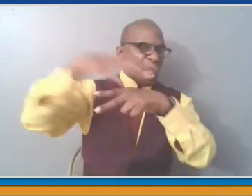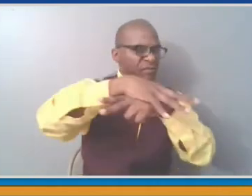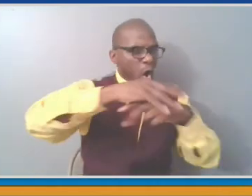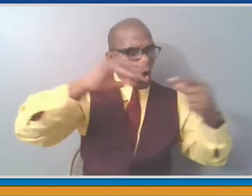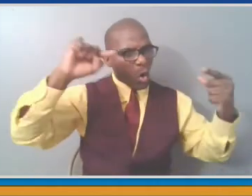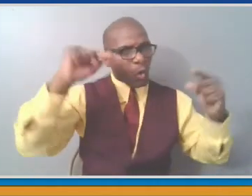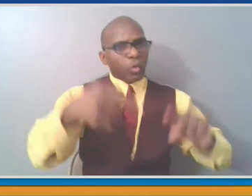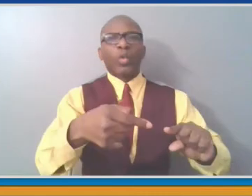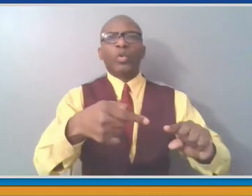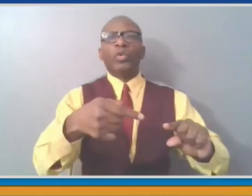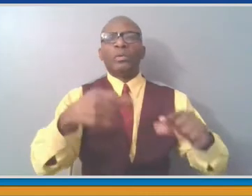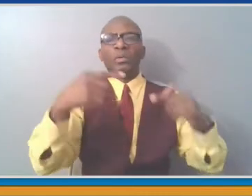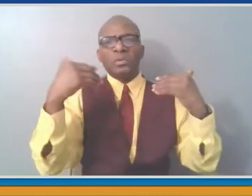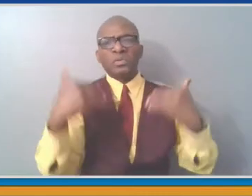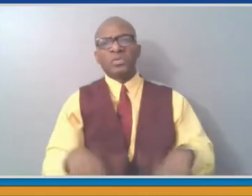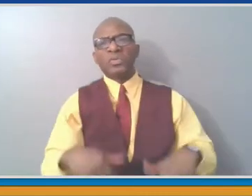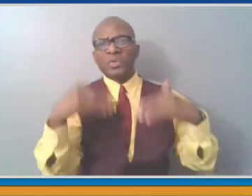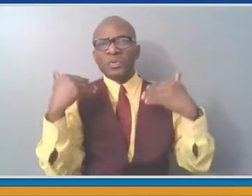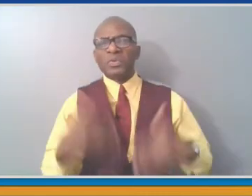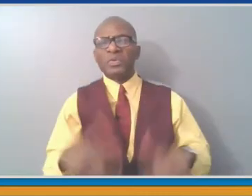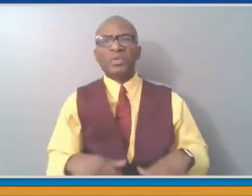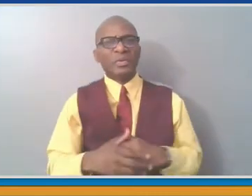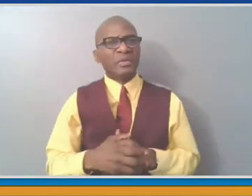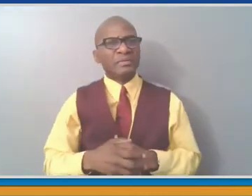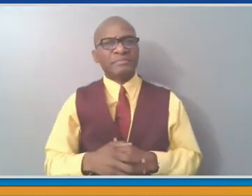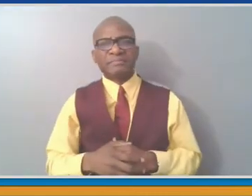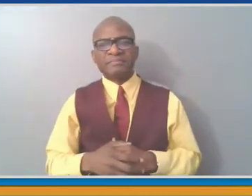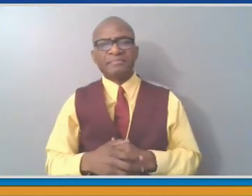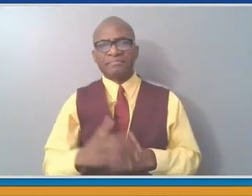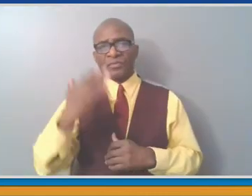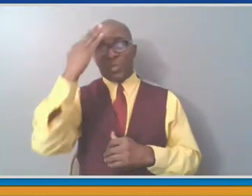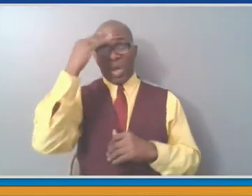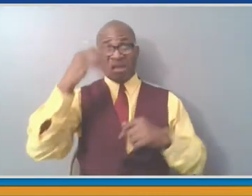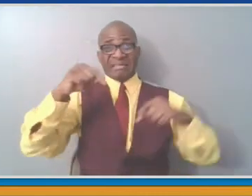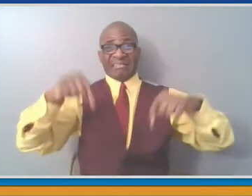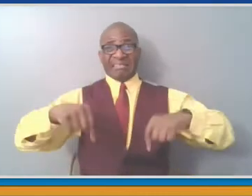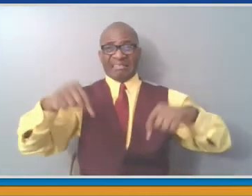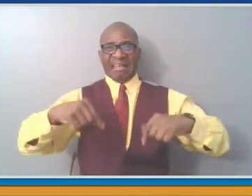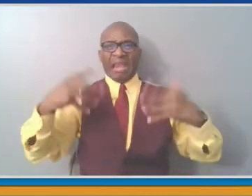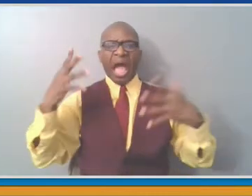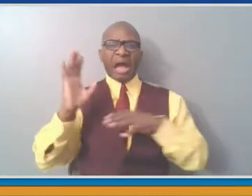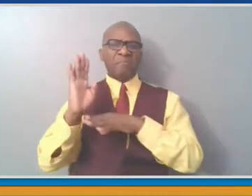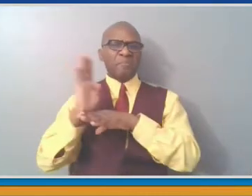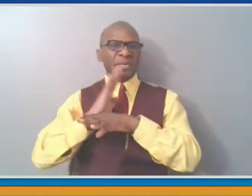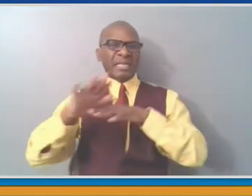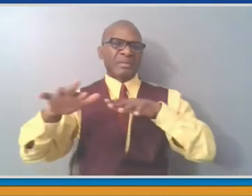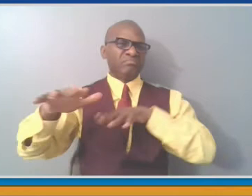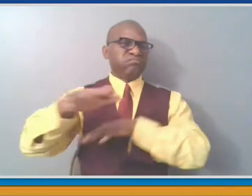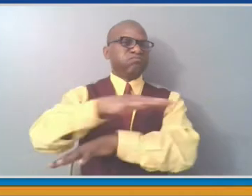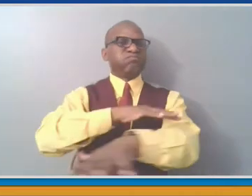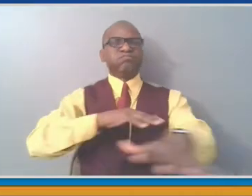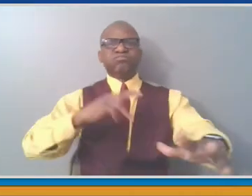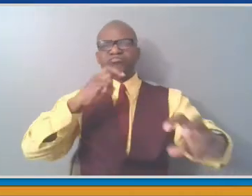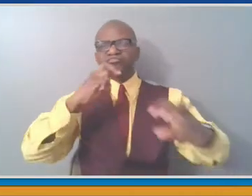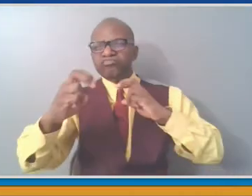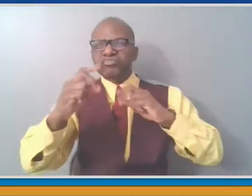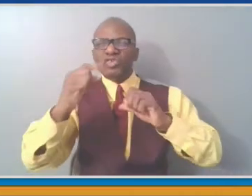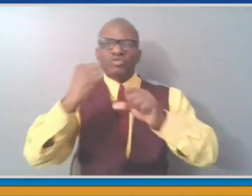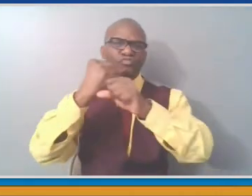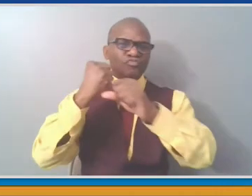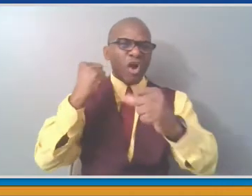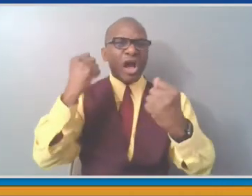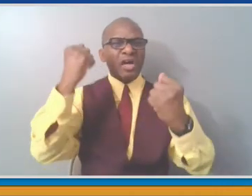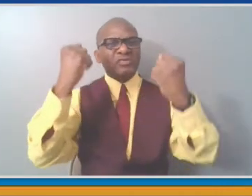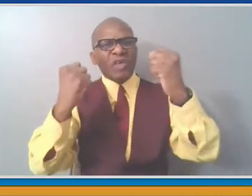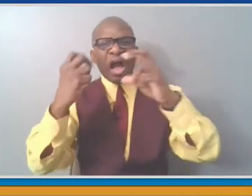Jersey, Fairfield County, Long Island, or the northern suburbs, can get in and out of Manhattan to work. There is no similar system in Houston, Texas, which is the